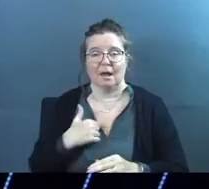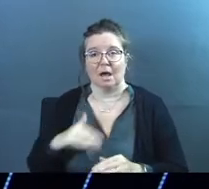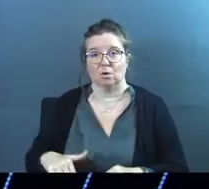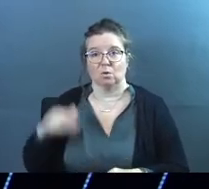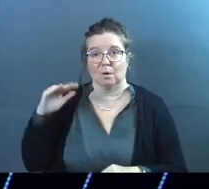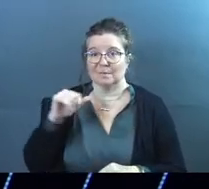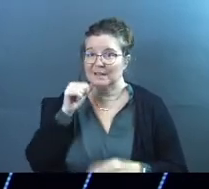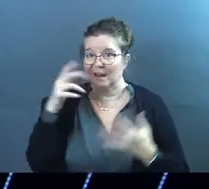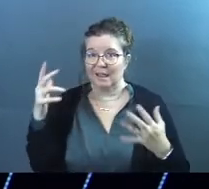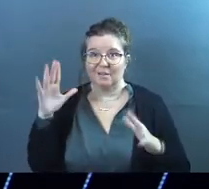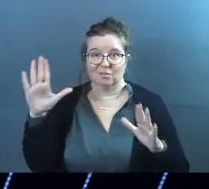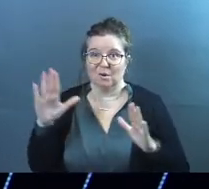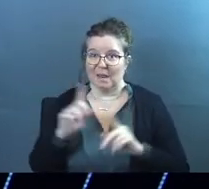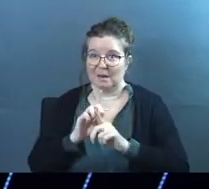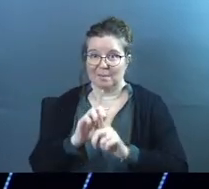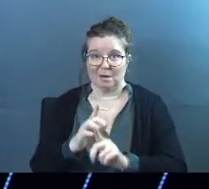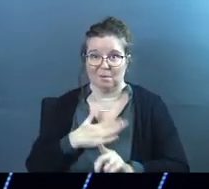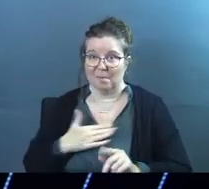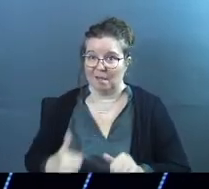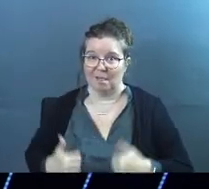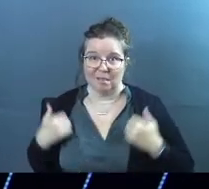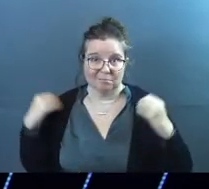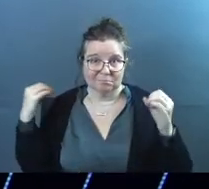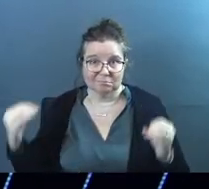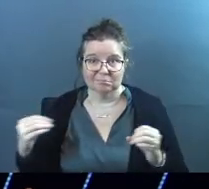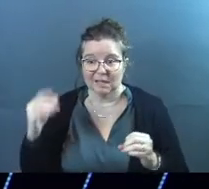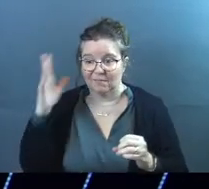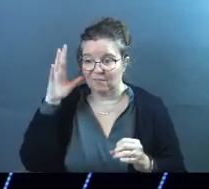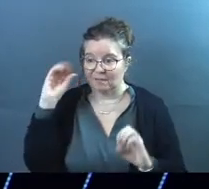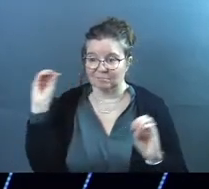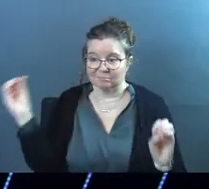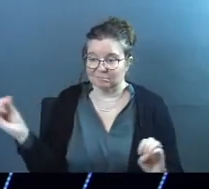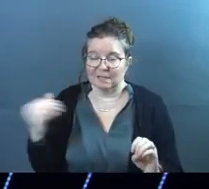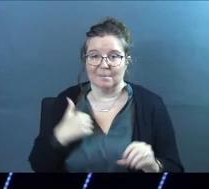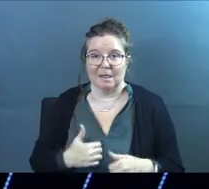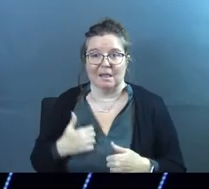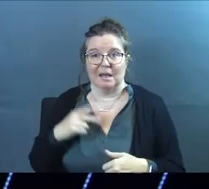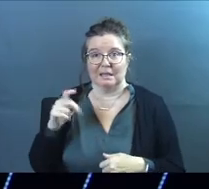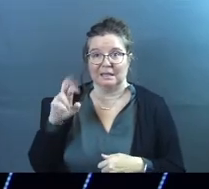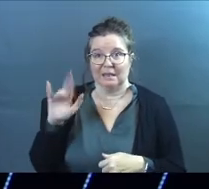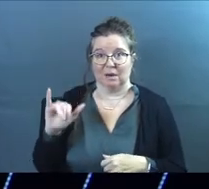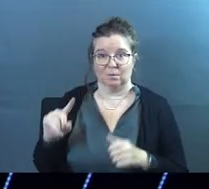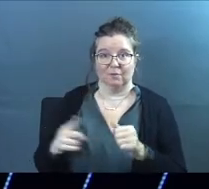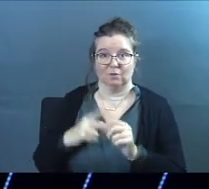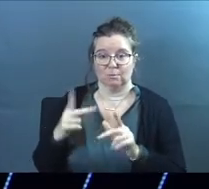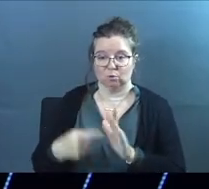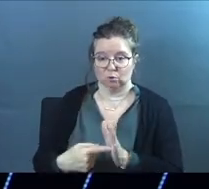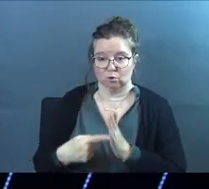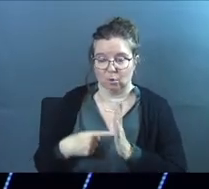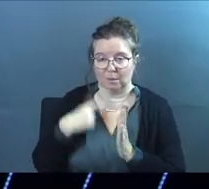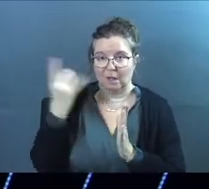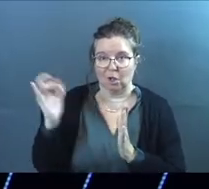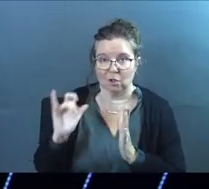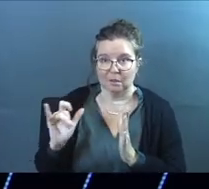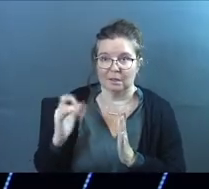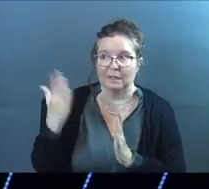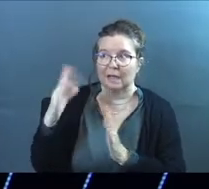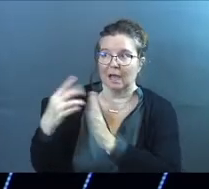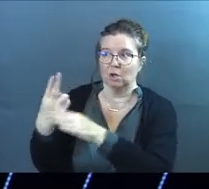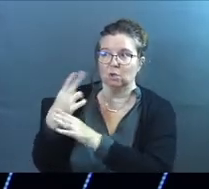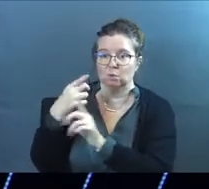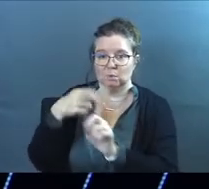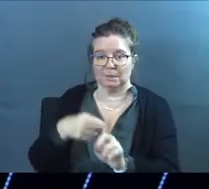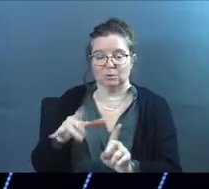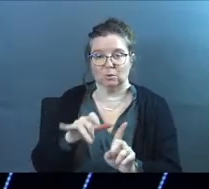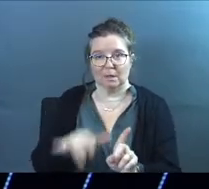I grew up with not a lot of great mentors and father-like figures in my life. Kerry is one of the first ones who showed me what that's supposed to look like. God used him to